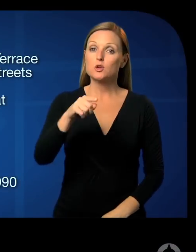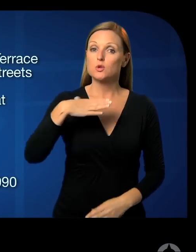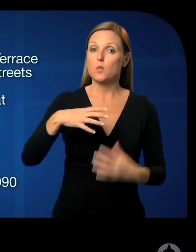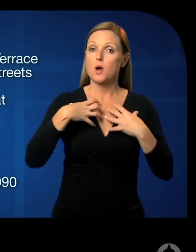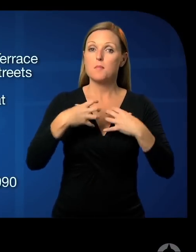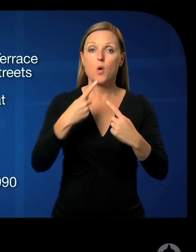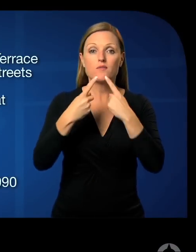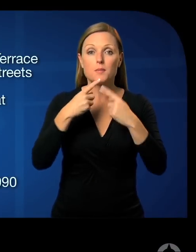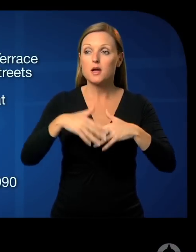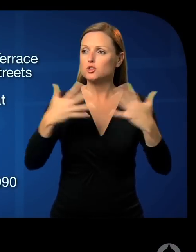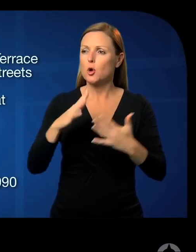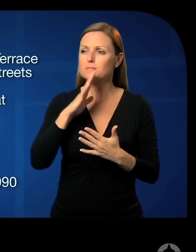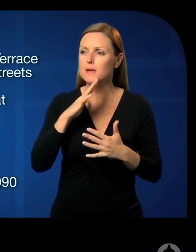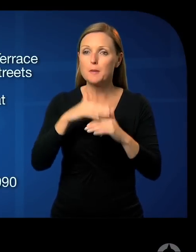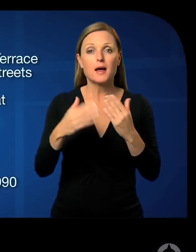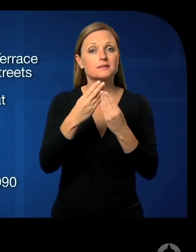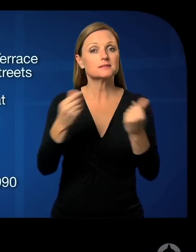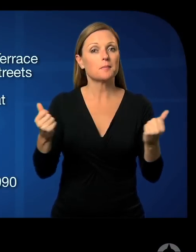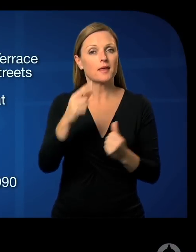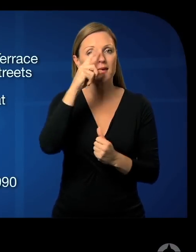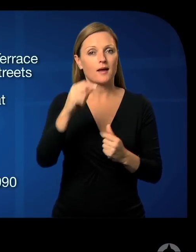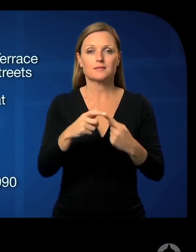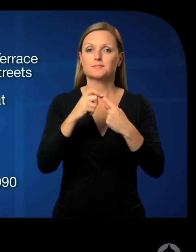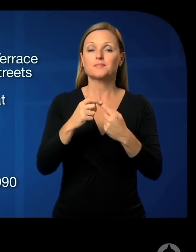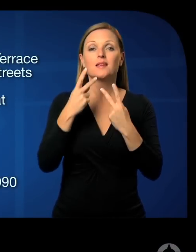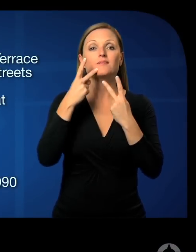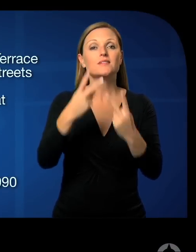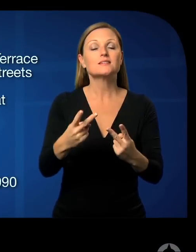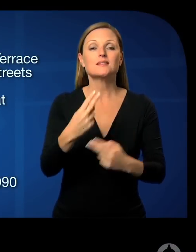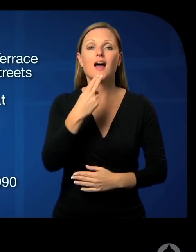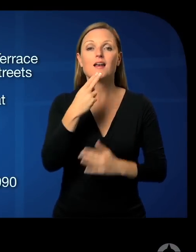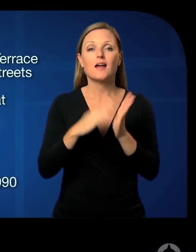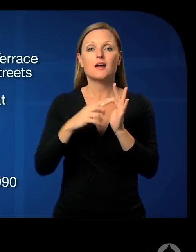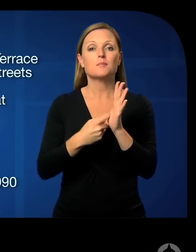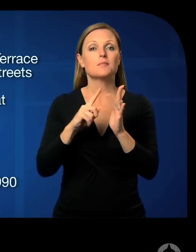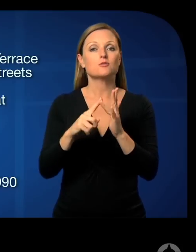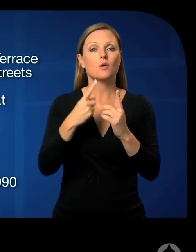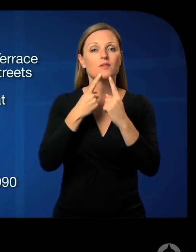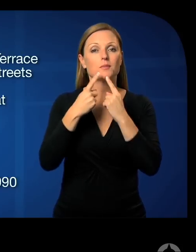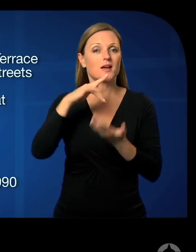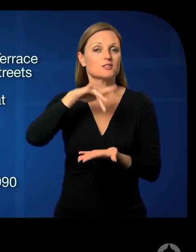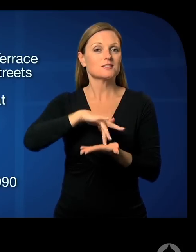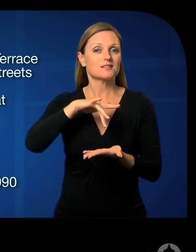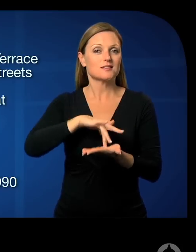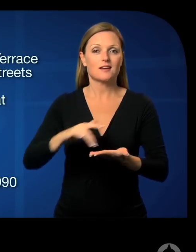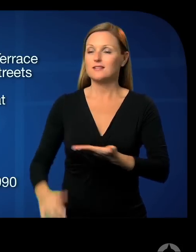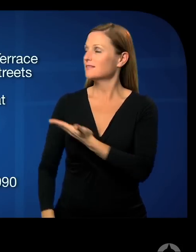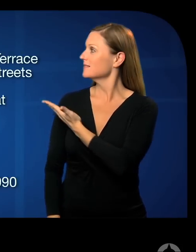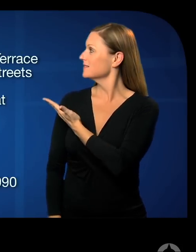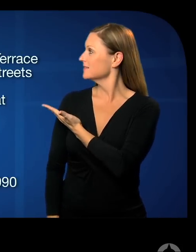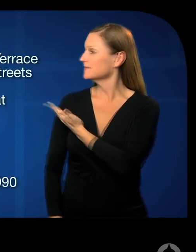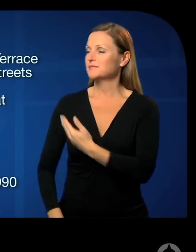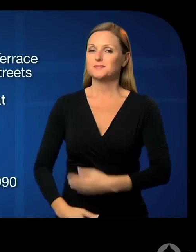If you have any questions or just need more information, visit the Adelaide Metro Info Centres in the city. You can go onto our website